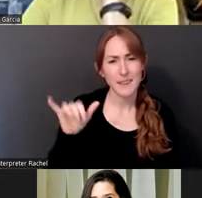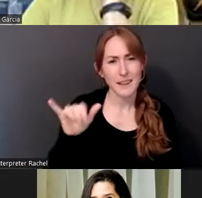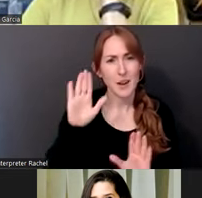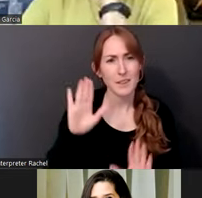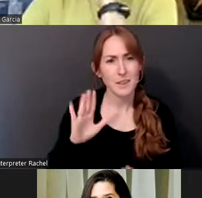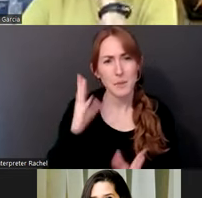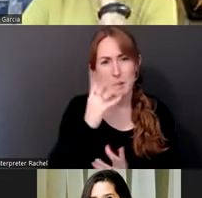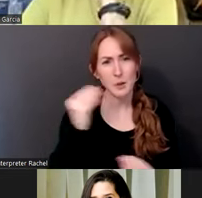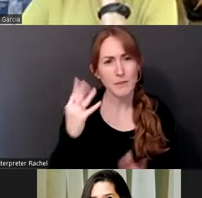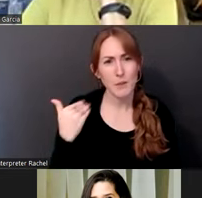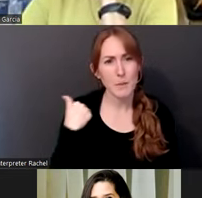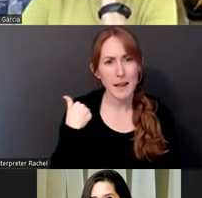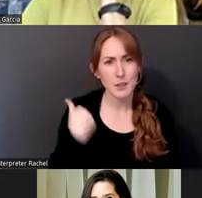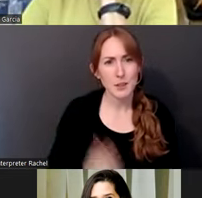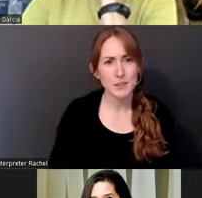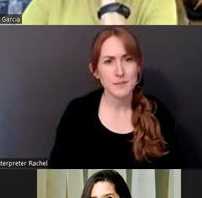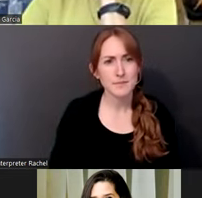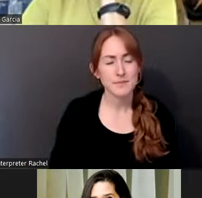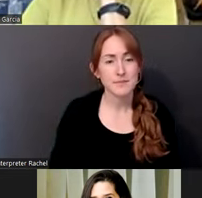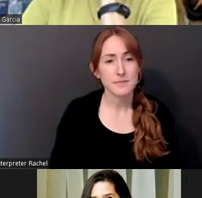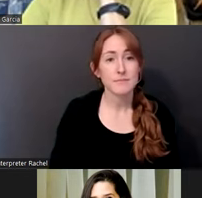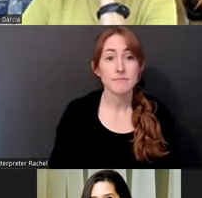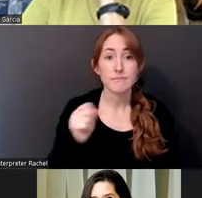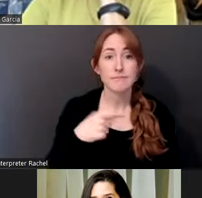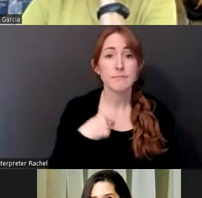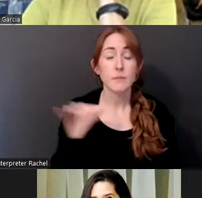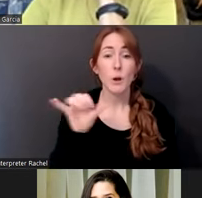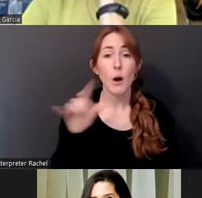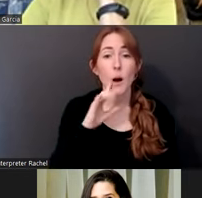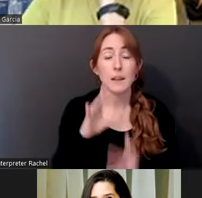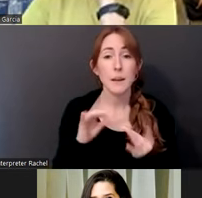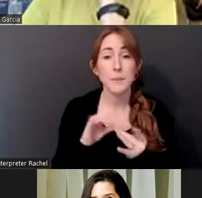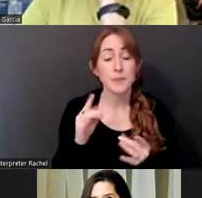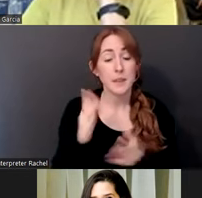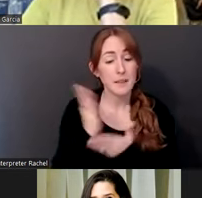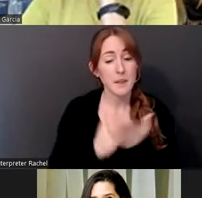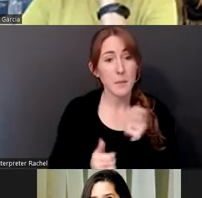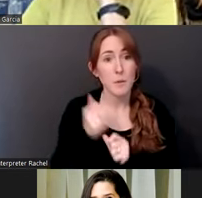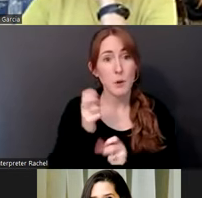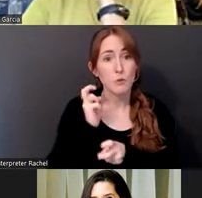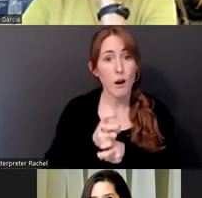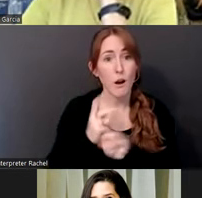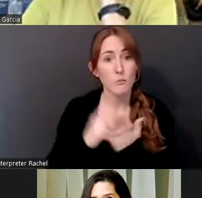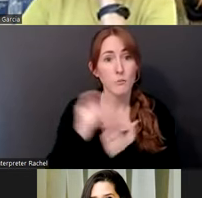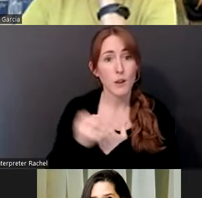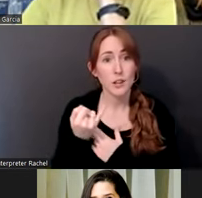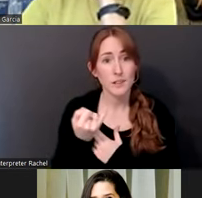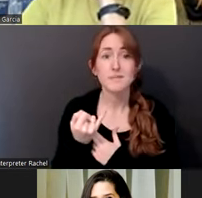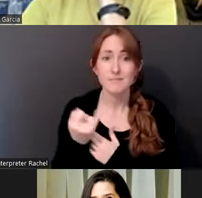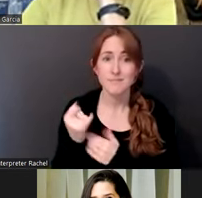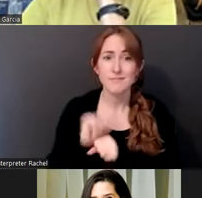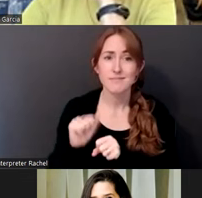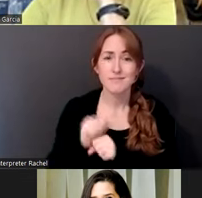Um, and yeah, I'll, just name this, you know, um, some of the hardest projects that I've ever worked on had been with family members, right. Um,